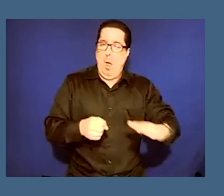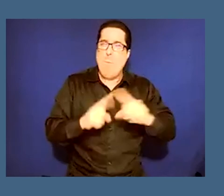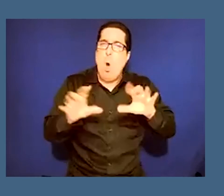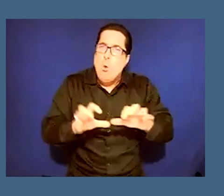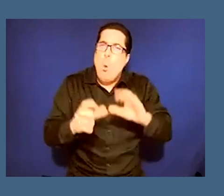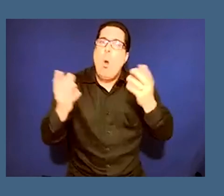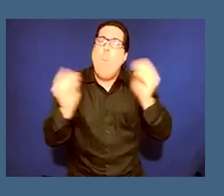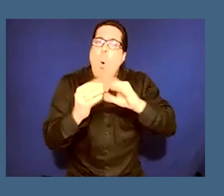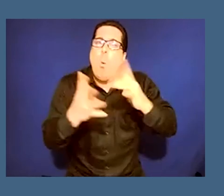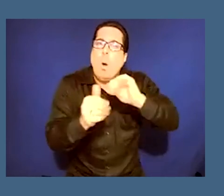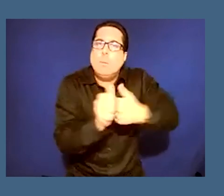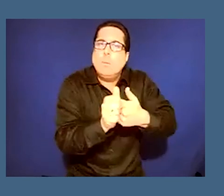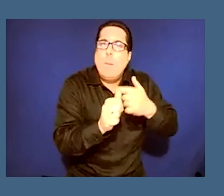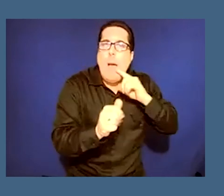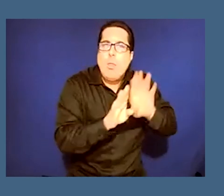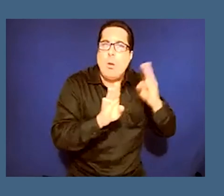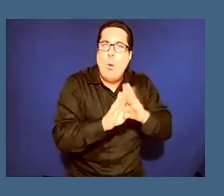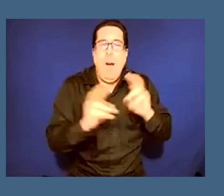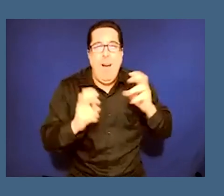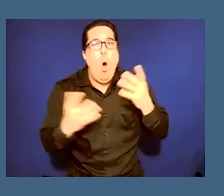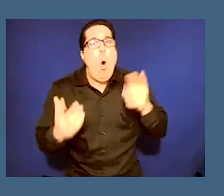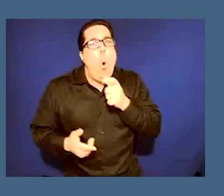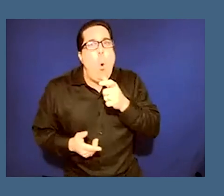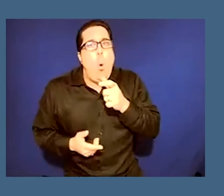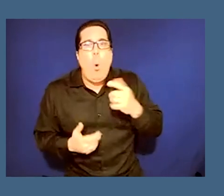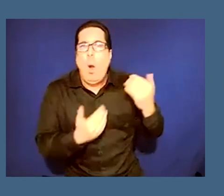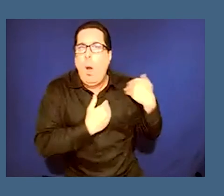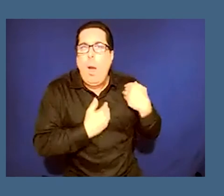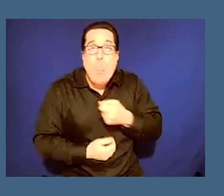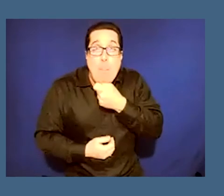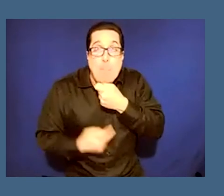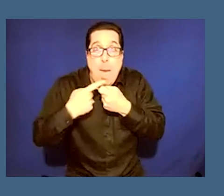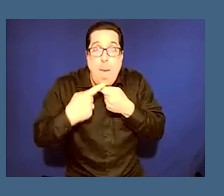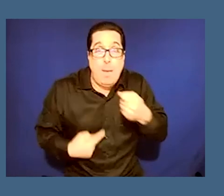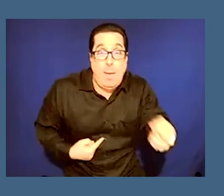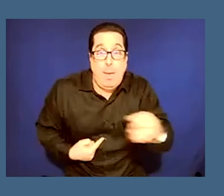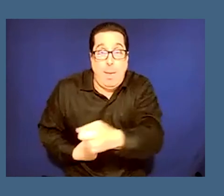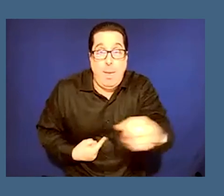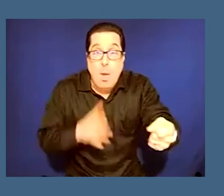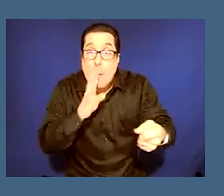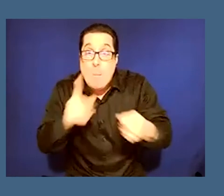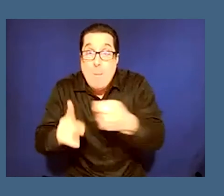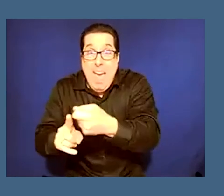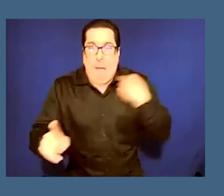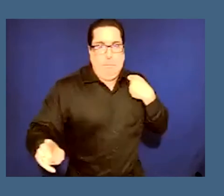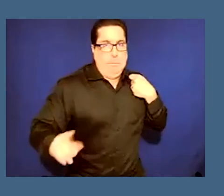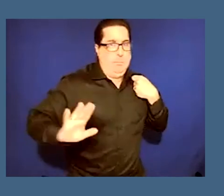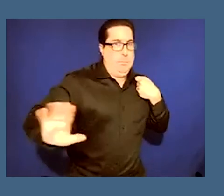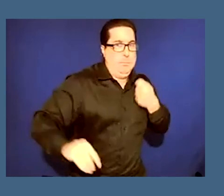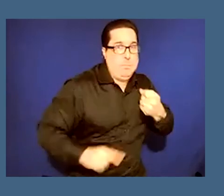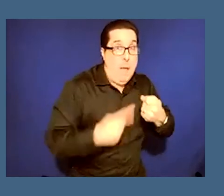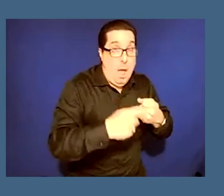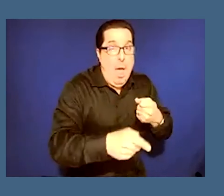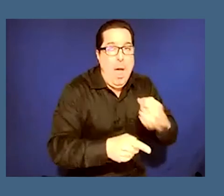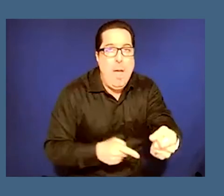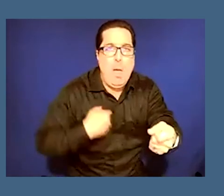who holds the mic and what story gets told is very important right exactly right is it was the